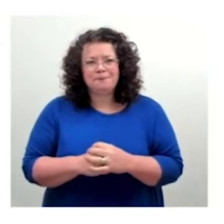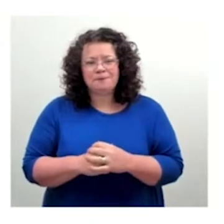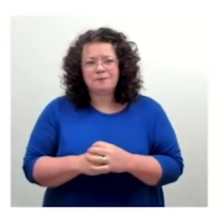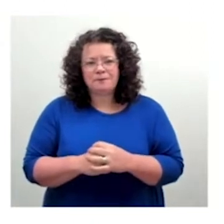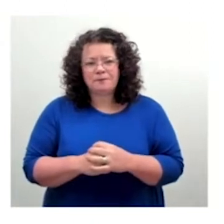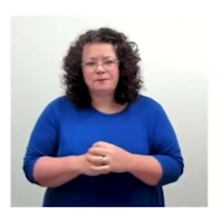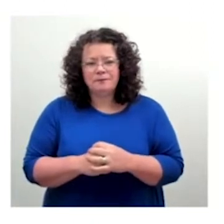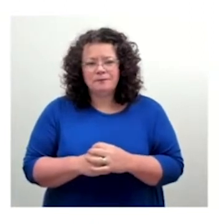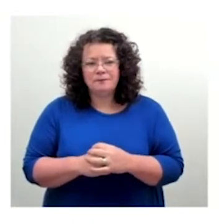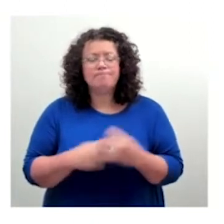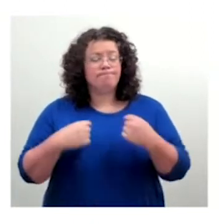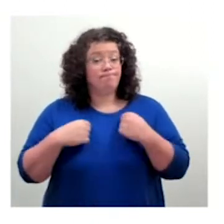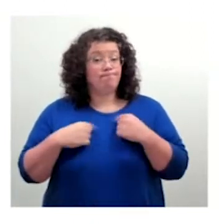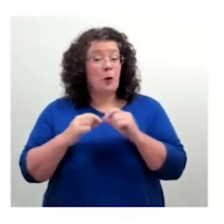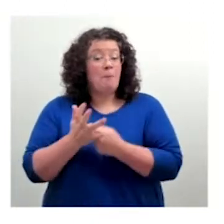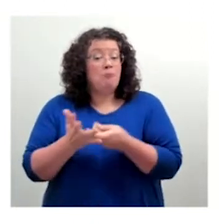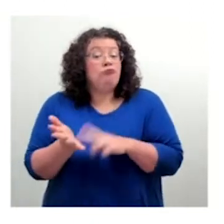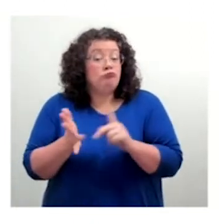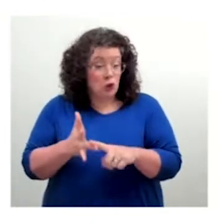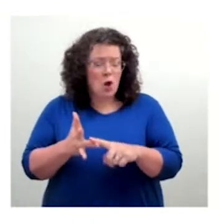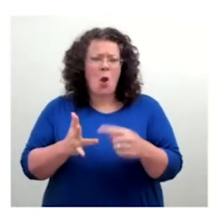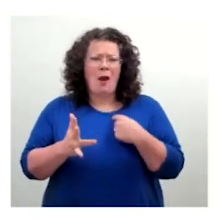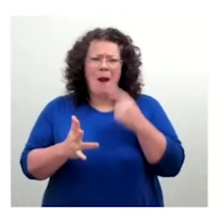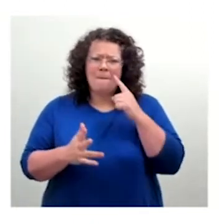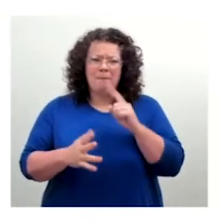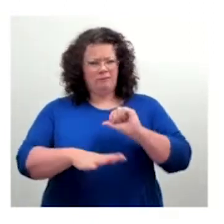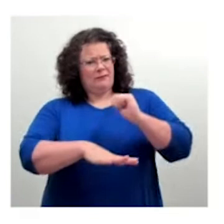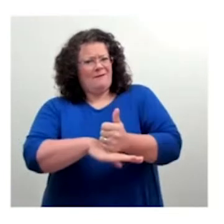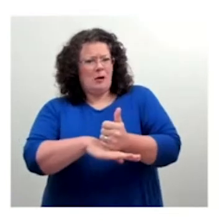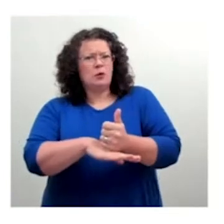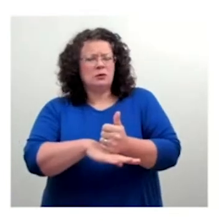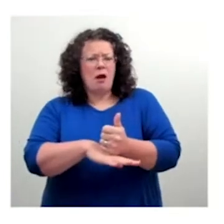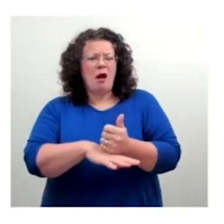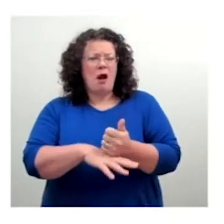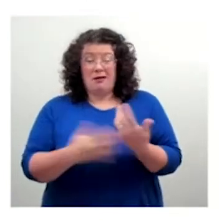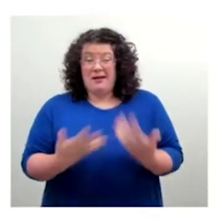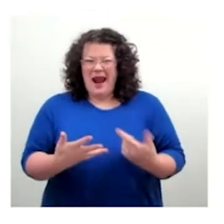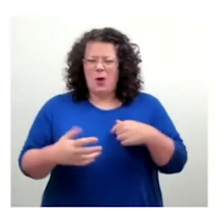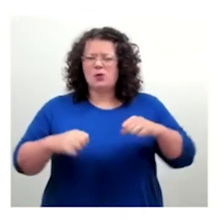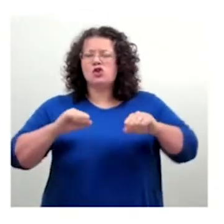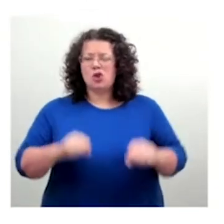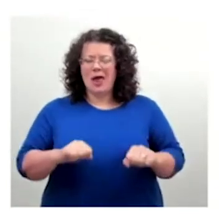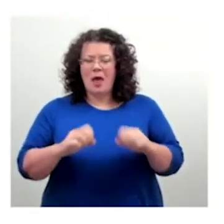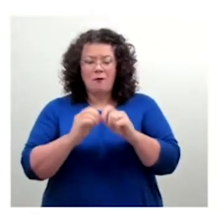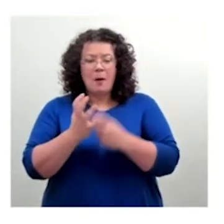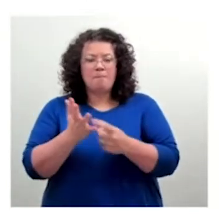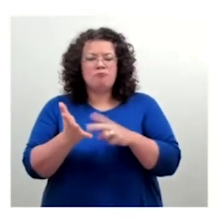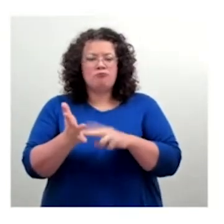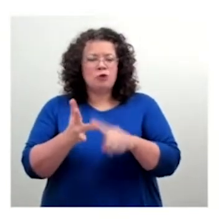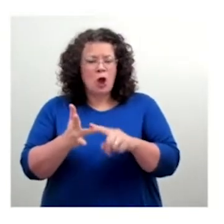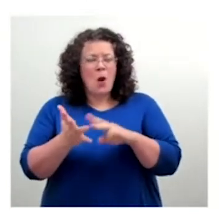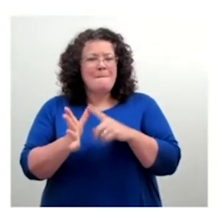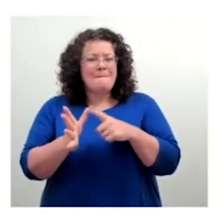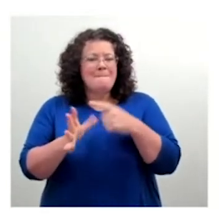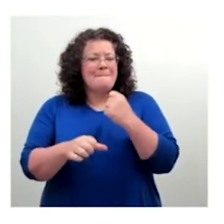chairman now of Dalton Marg, we are a typeface design studio based in South London in Brixton. Audio description of myself